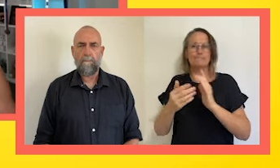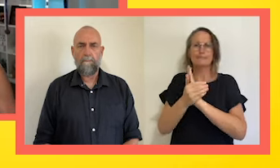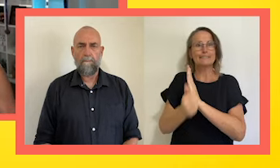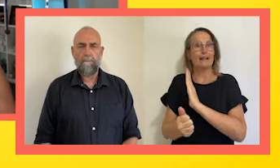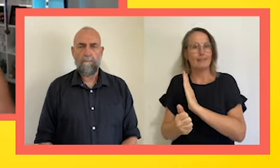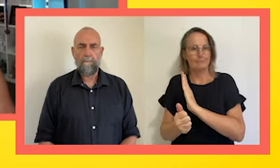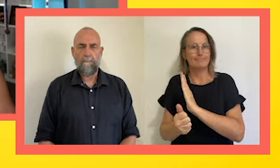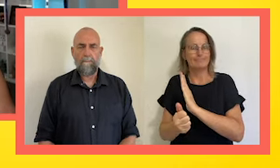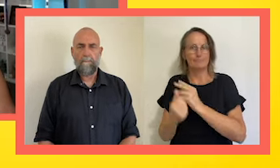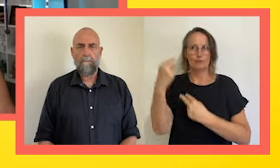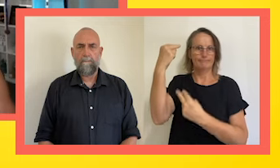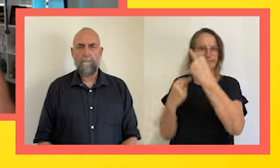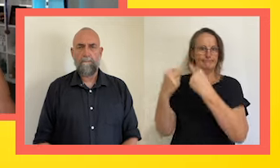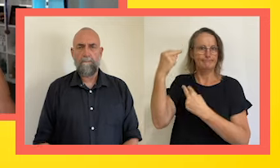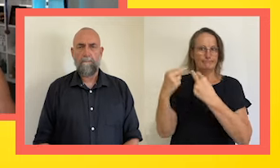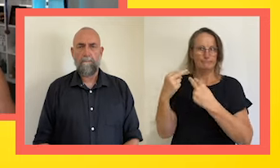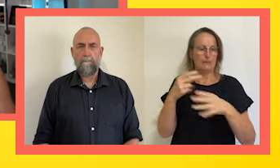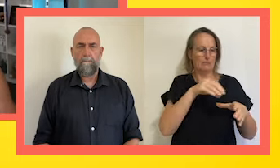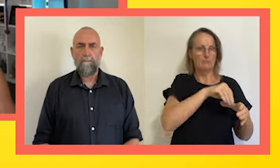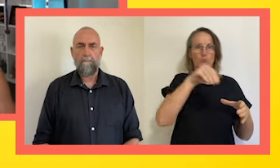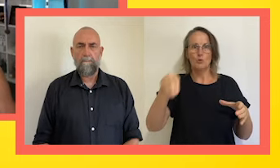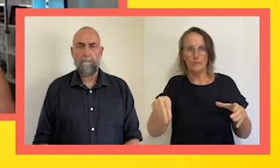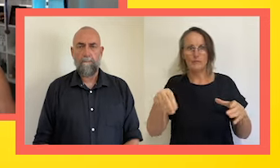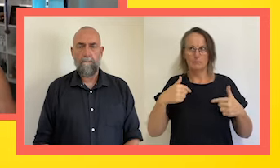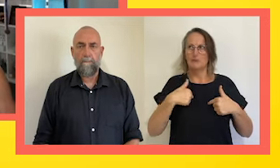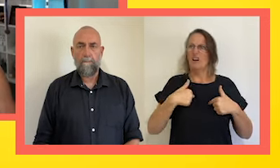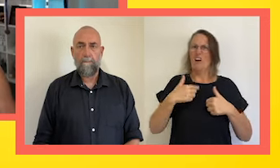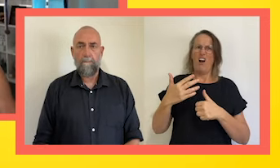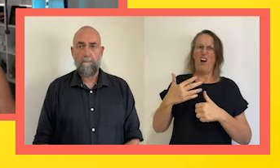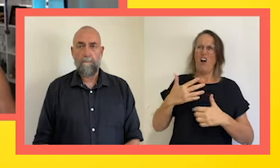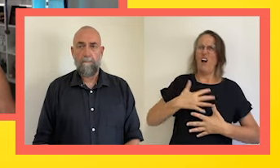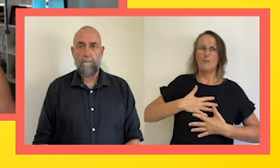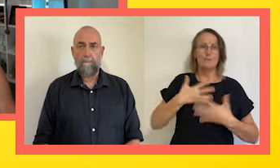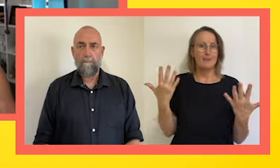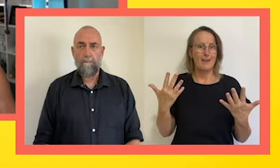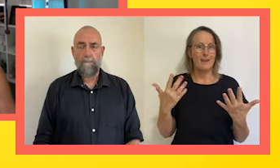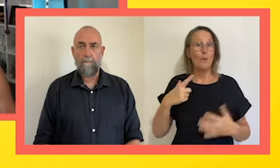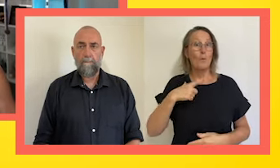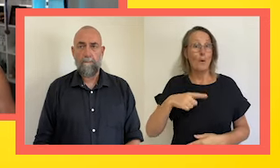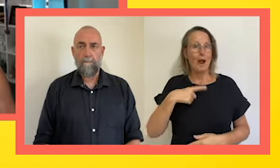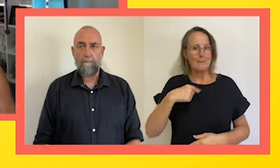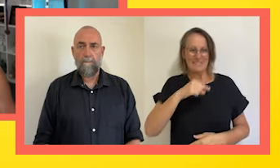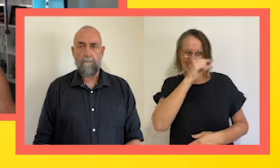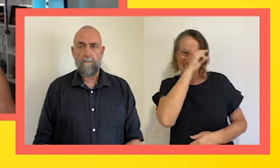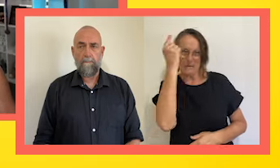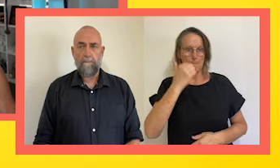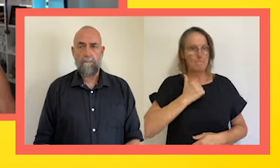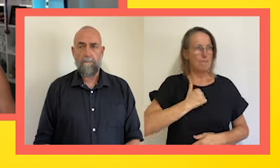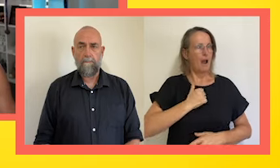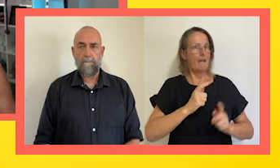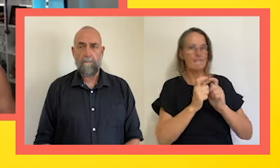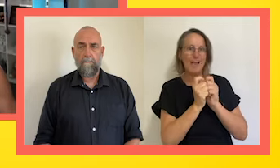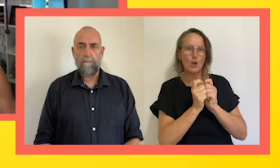before. And that absolutely crushed me because I put so much of my personal self-worth and value on